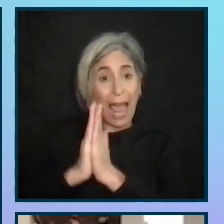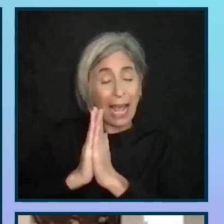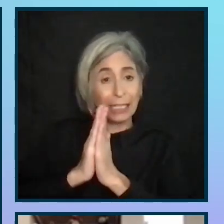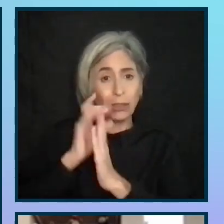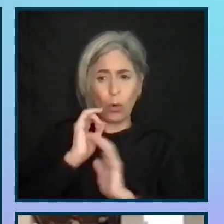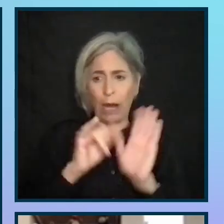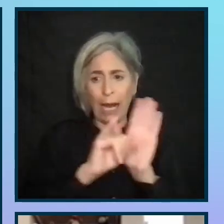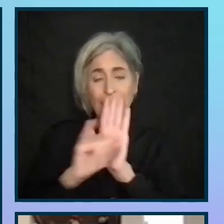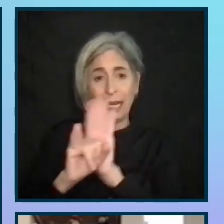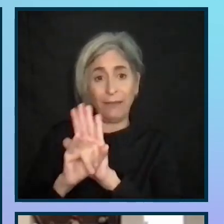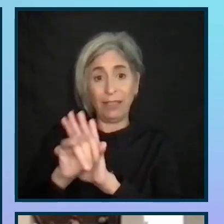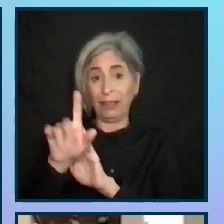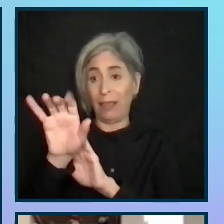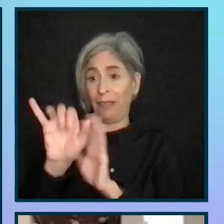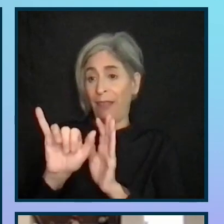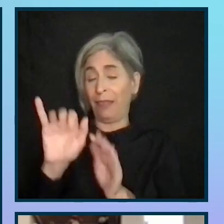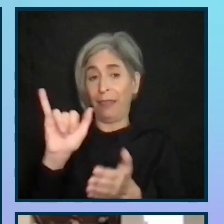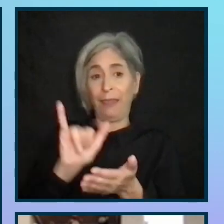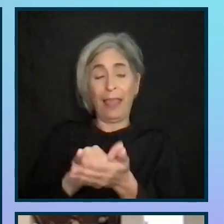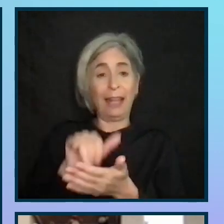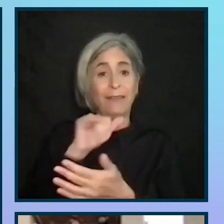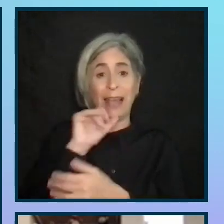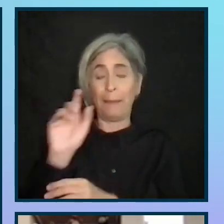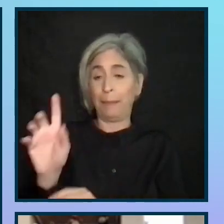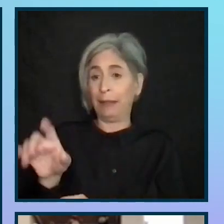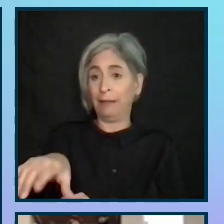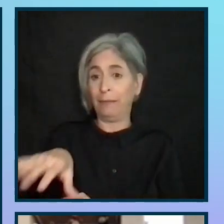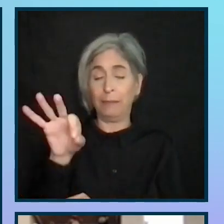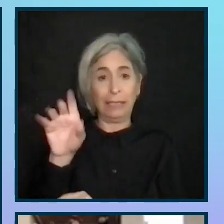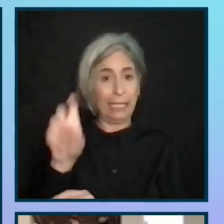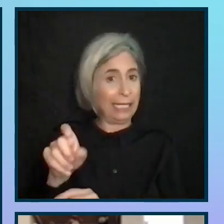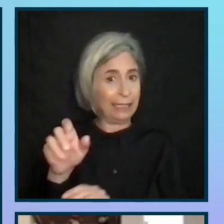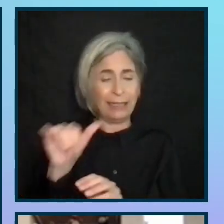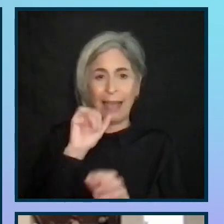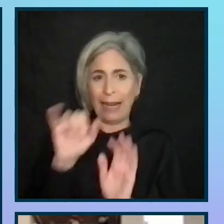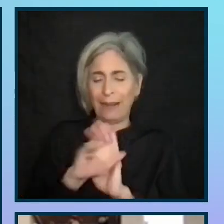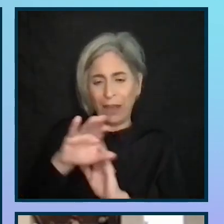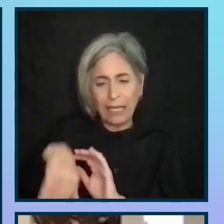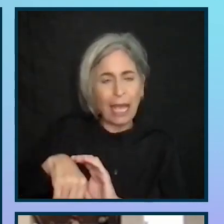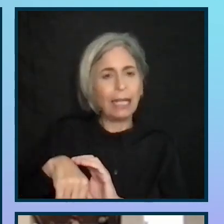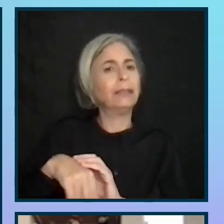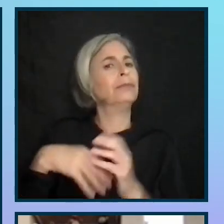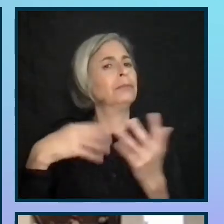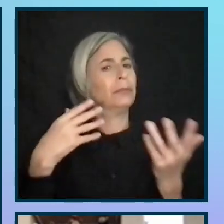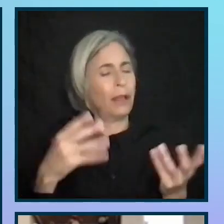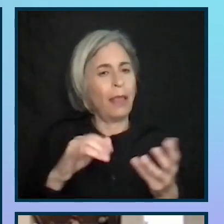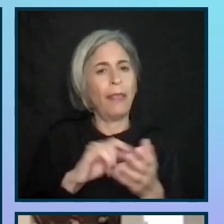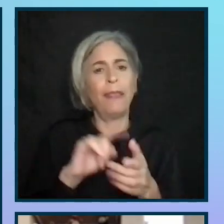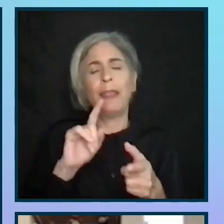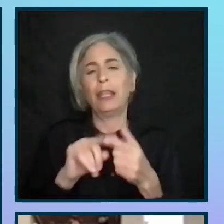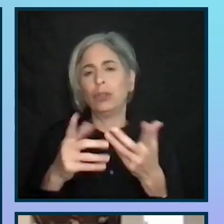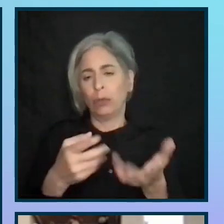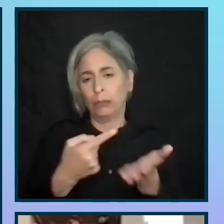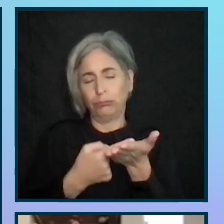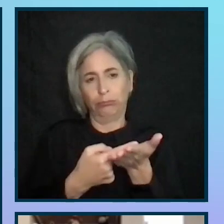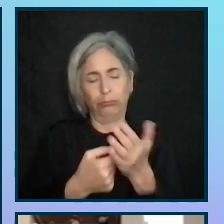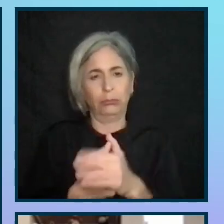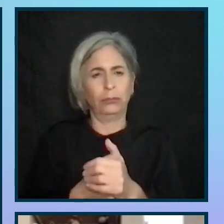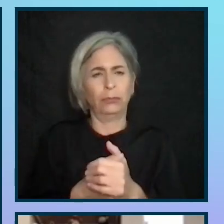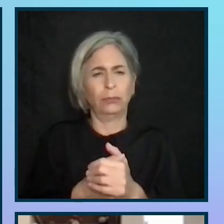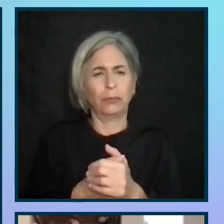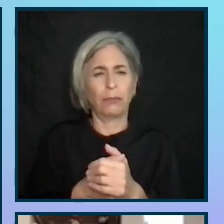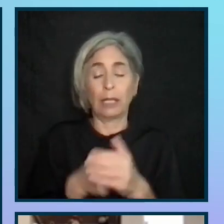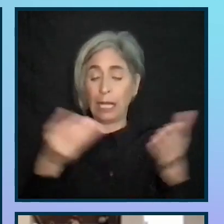identified, is more likely to be addressed by that second, third, maybe fourth champion reviewing the document. By introducing this